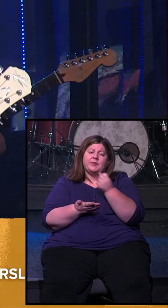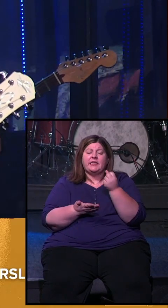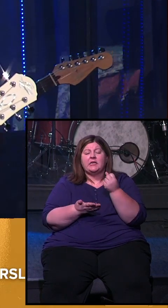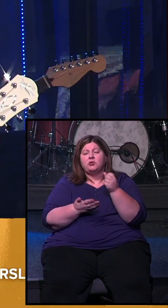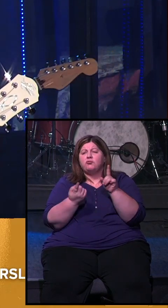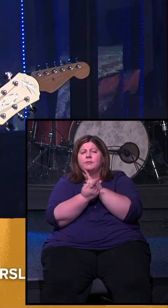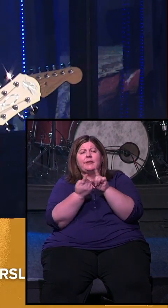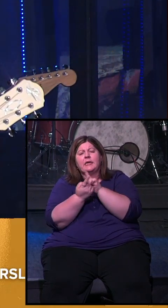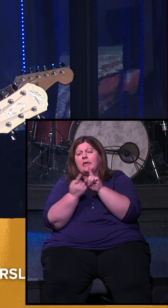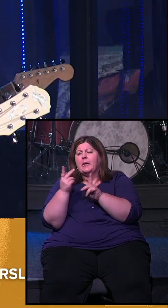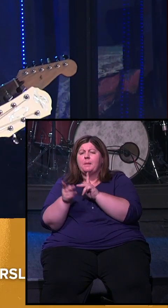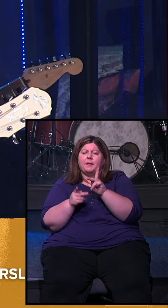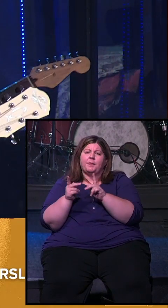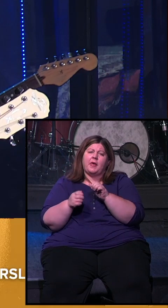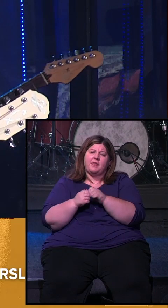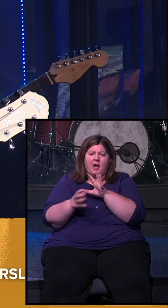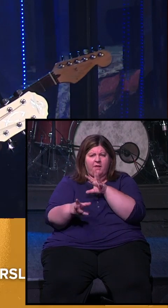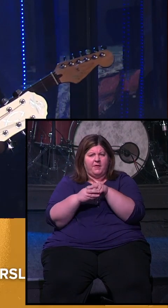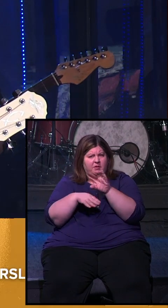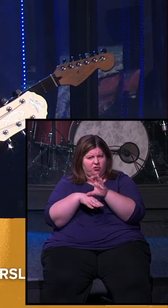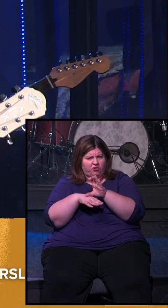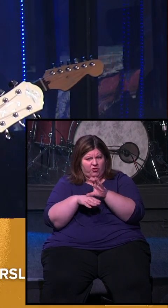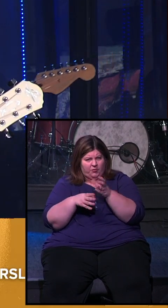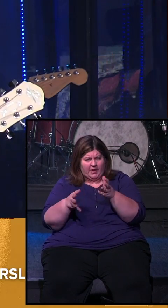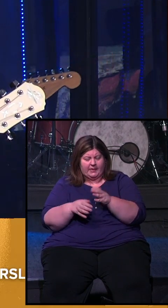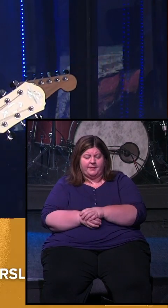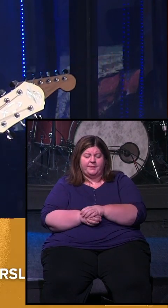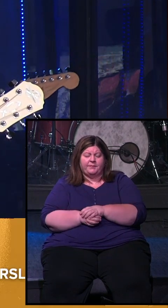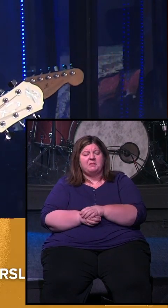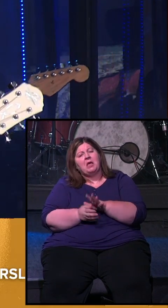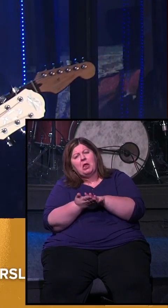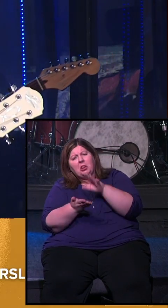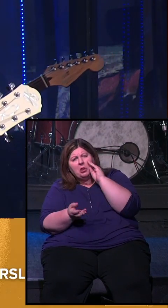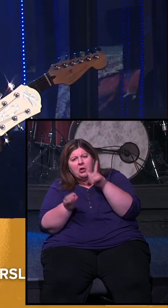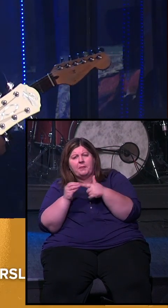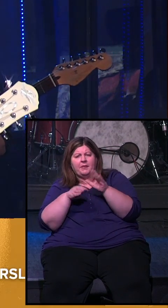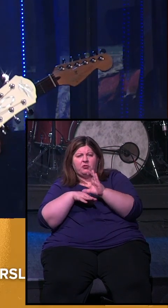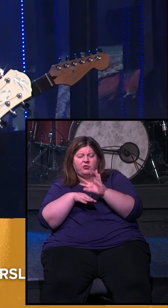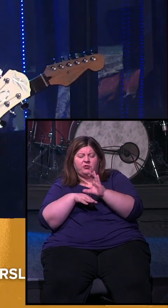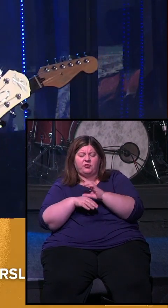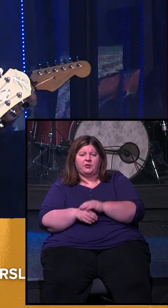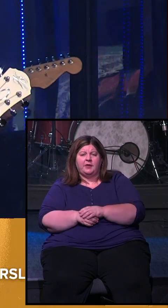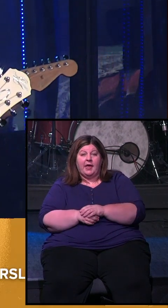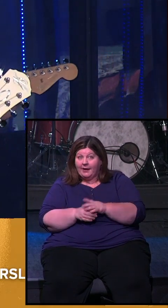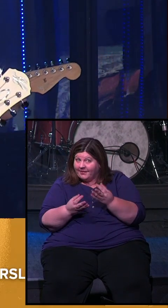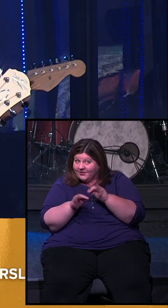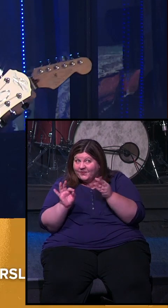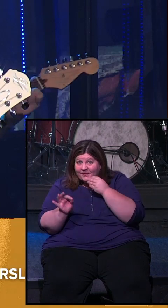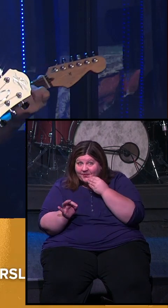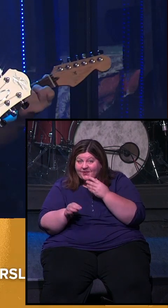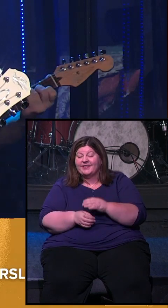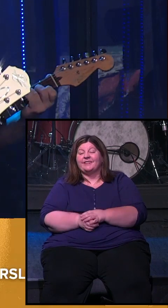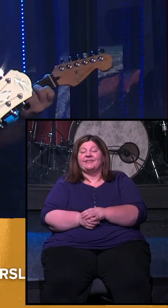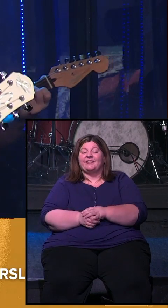meet people that are a part of our church, learn a little bit more about Frontline, and there's free lunch, which what is better